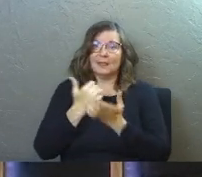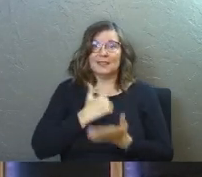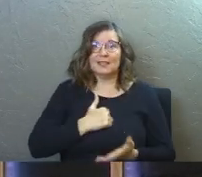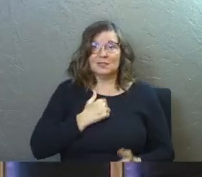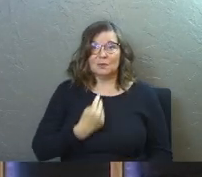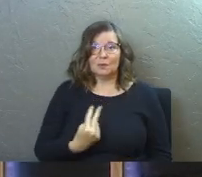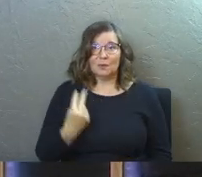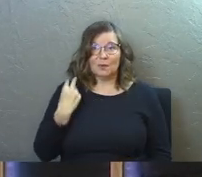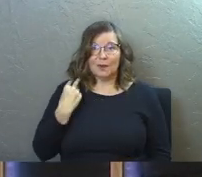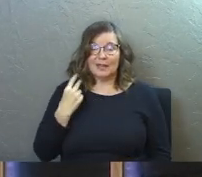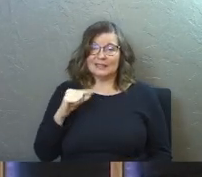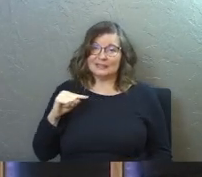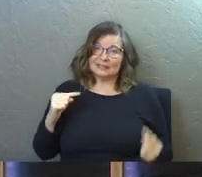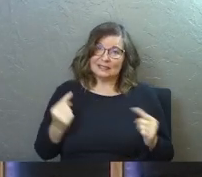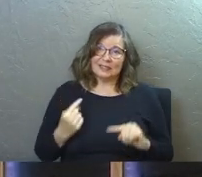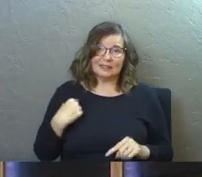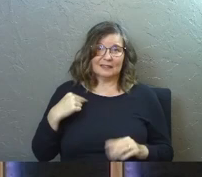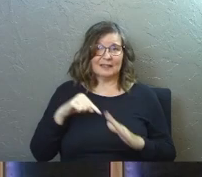killing us.